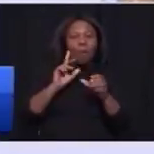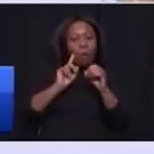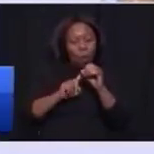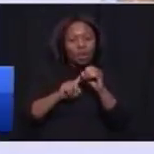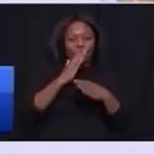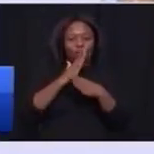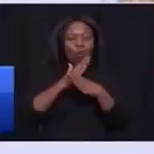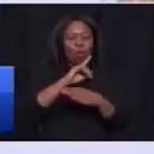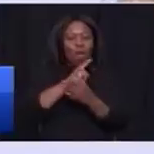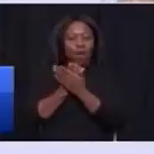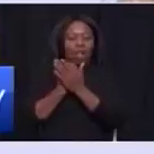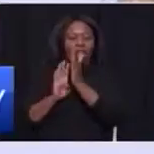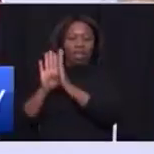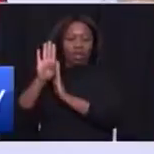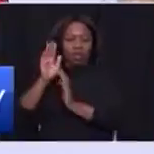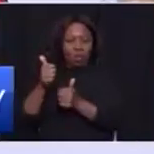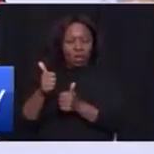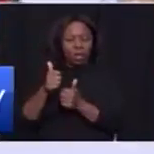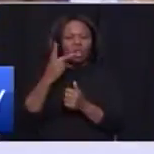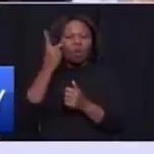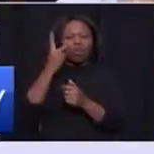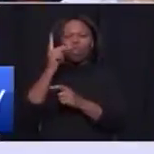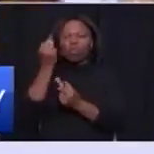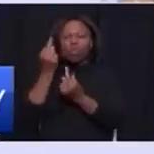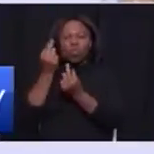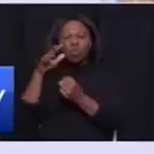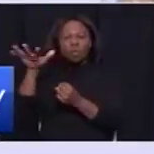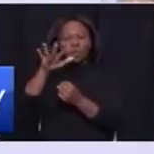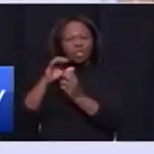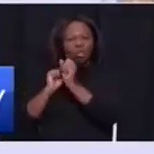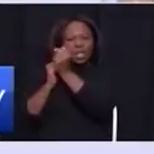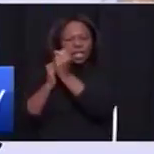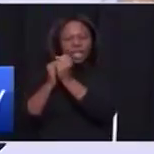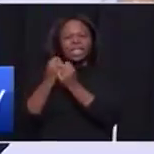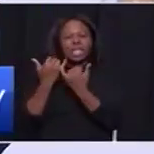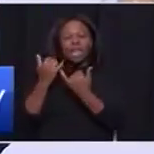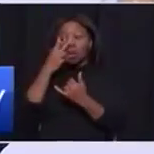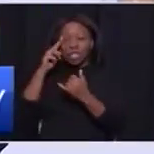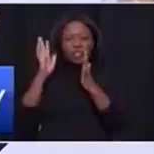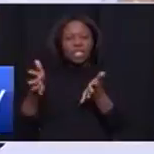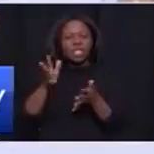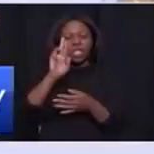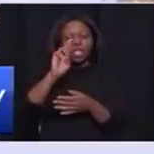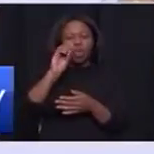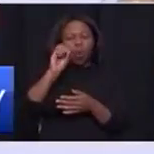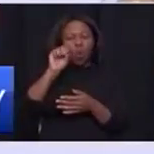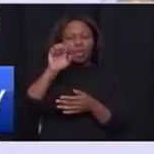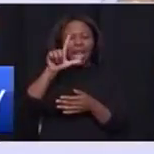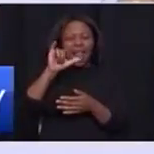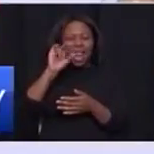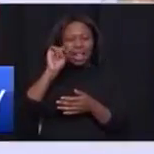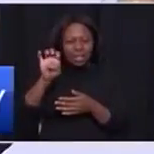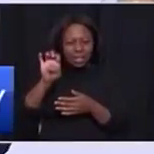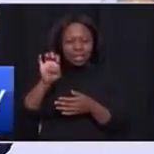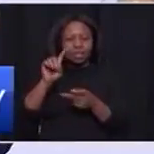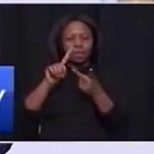succeeded. They also create new industries as we have seen it in Roslin. They create new industries